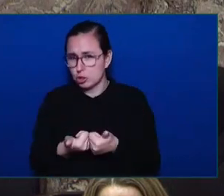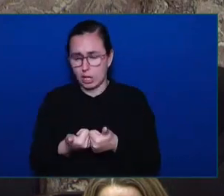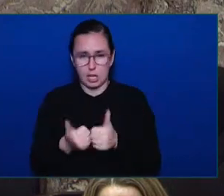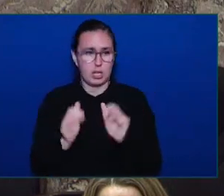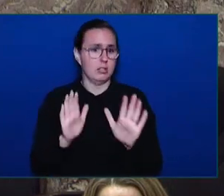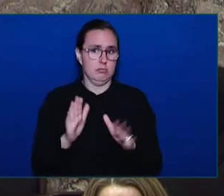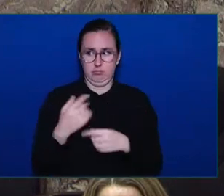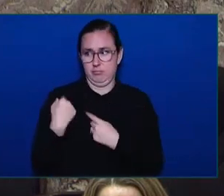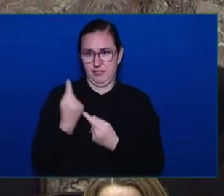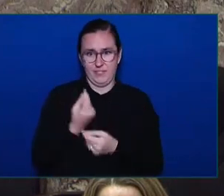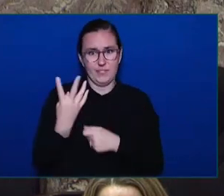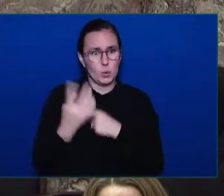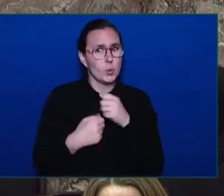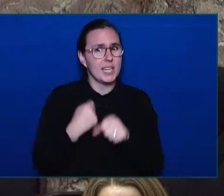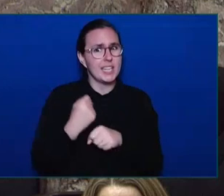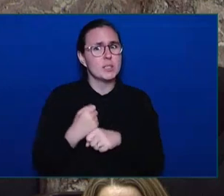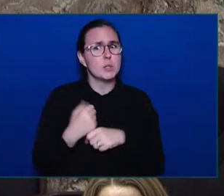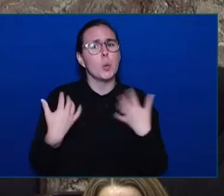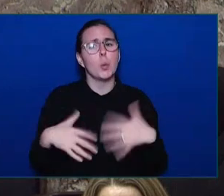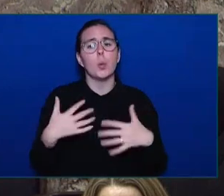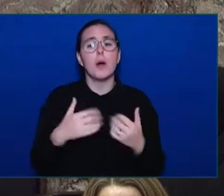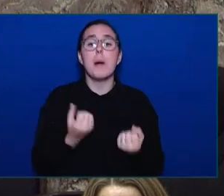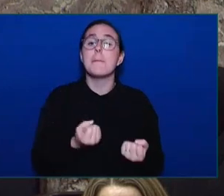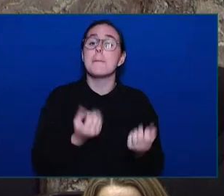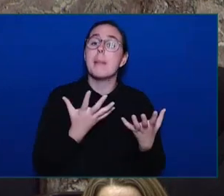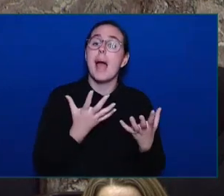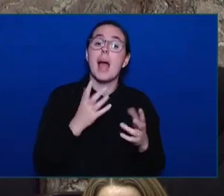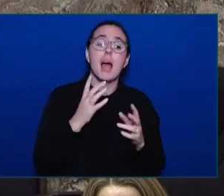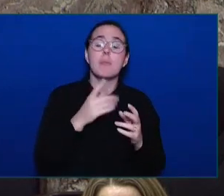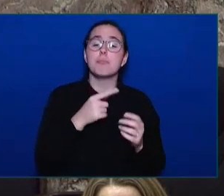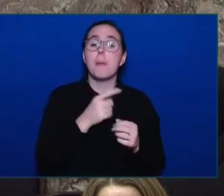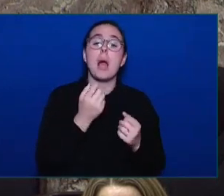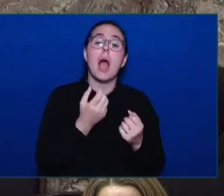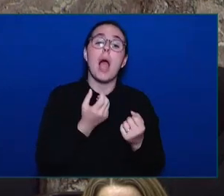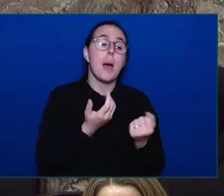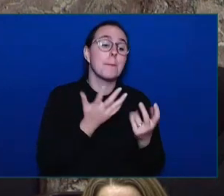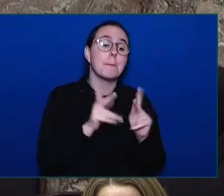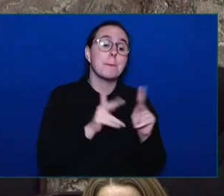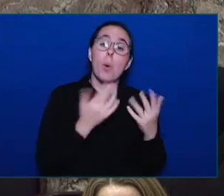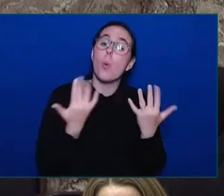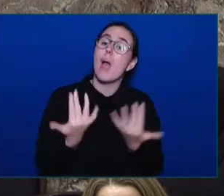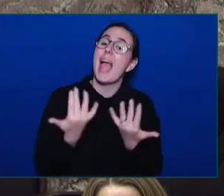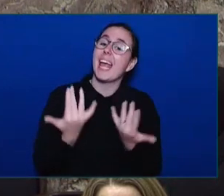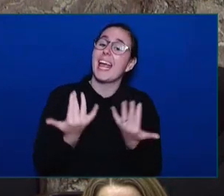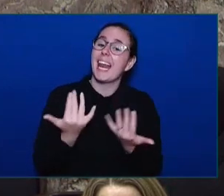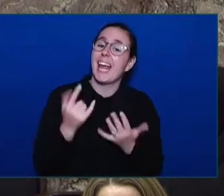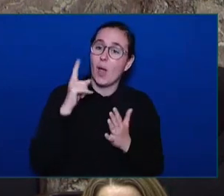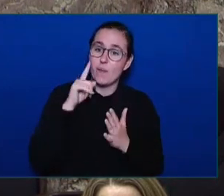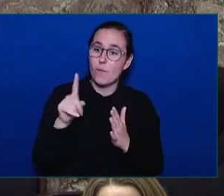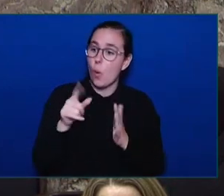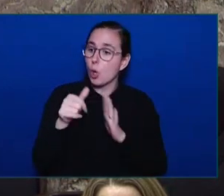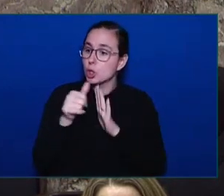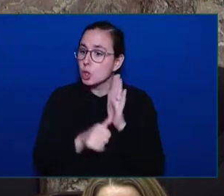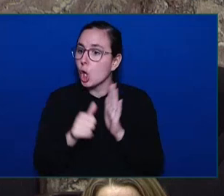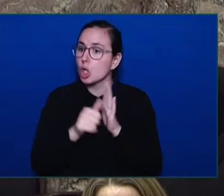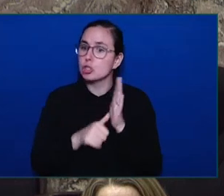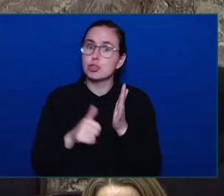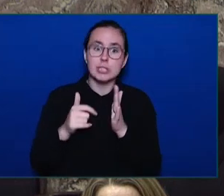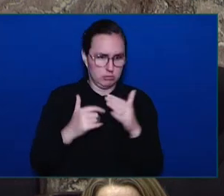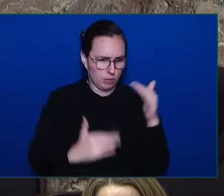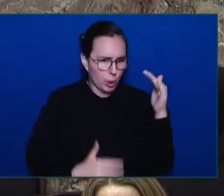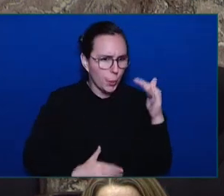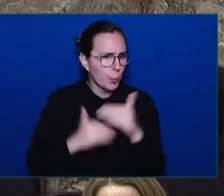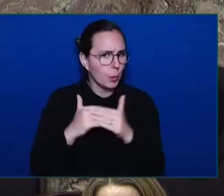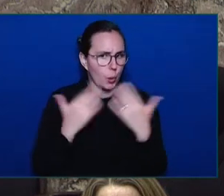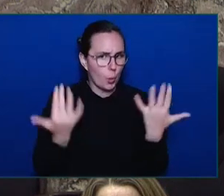men, on surgical waitlists has been reduced in a time of extraordinary challenges in our health care system. It is true.